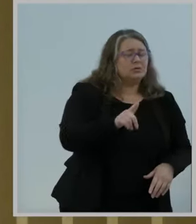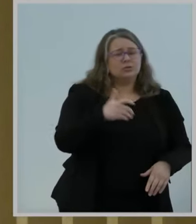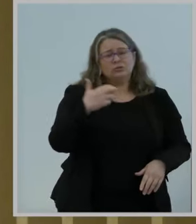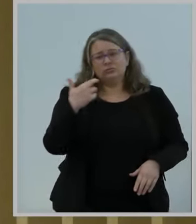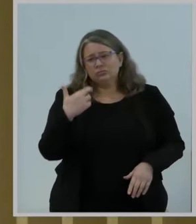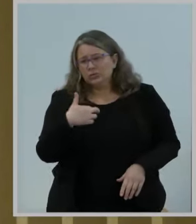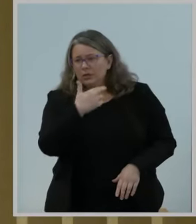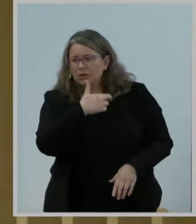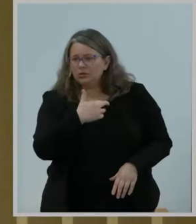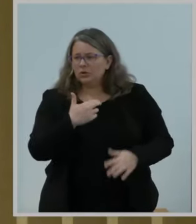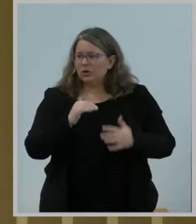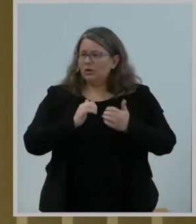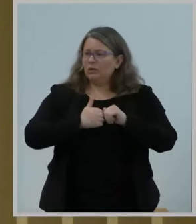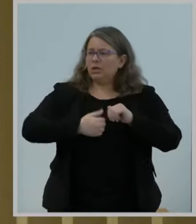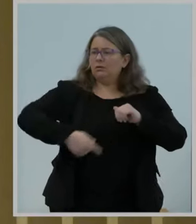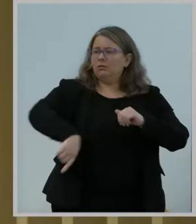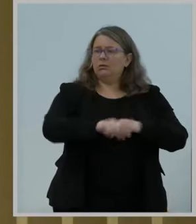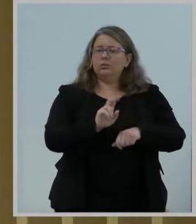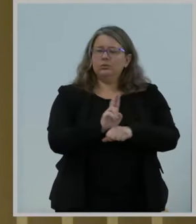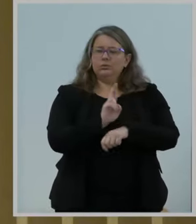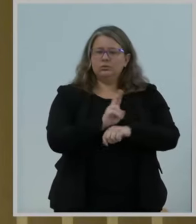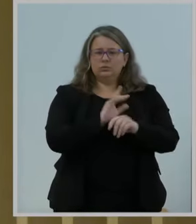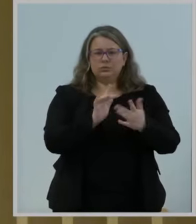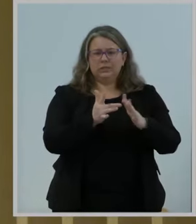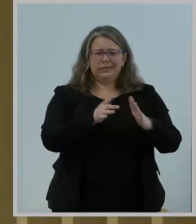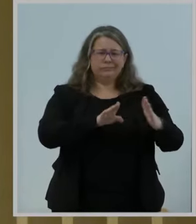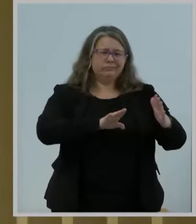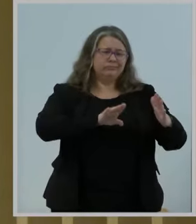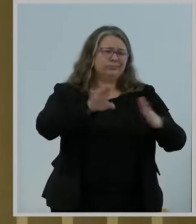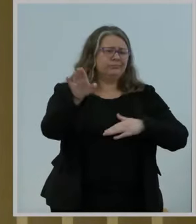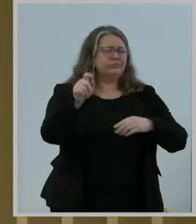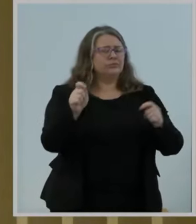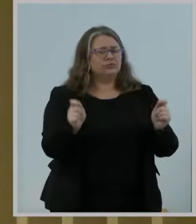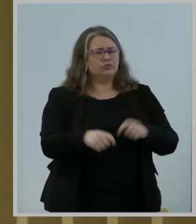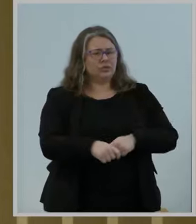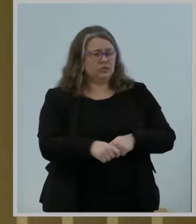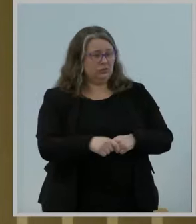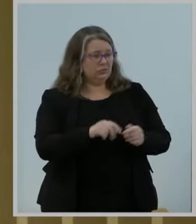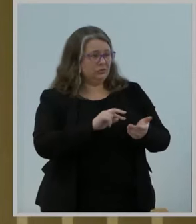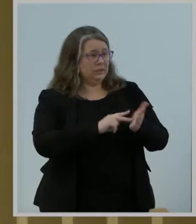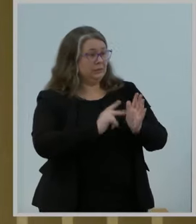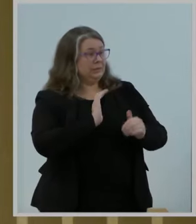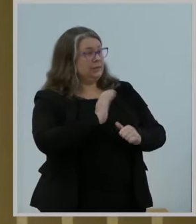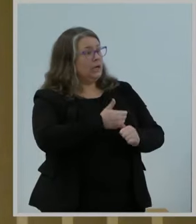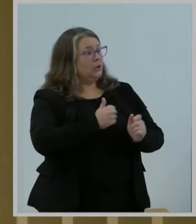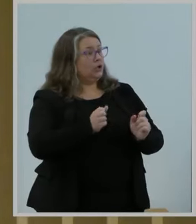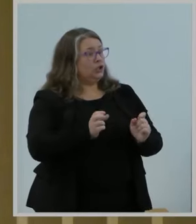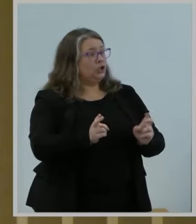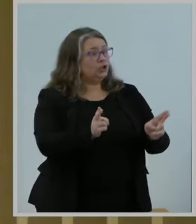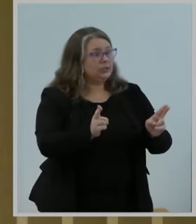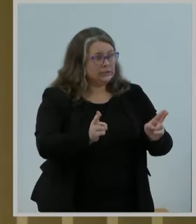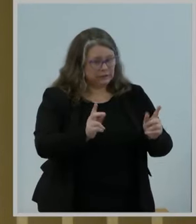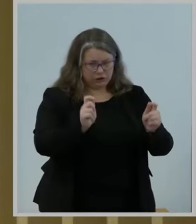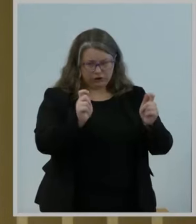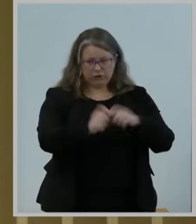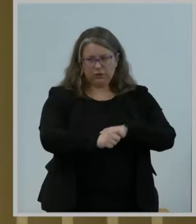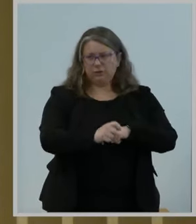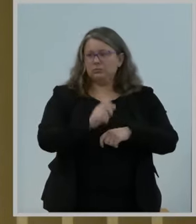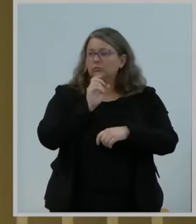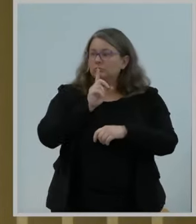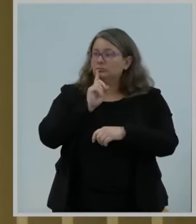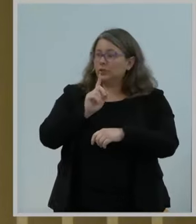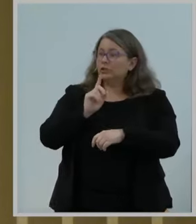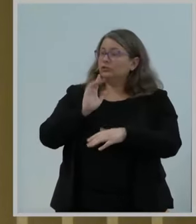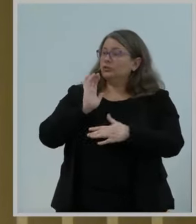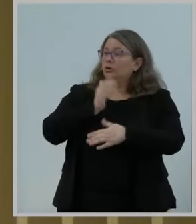sparking a new sense of urgency to ensure that our networks, including our home networks, could keep pace with demand, and at the same